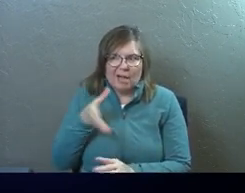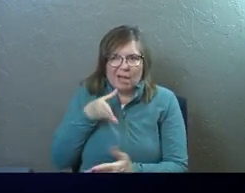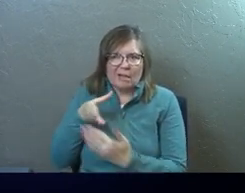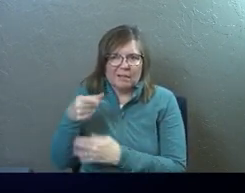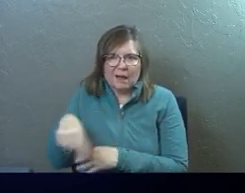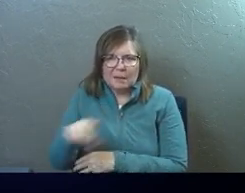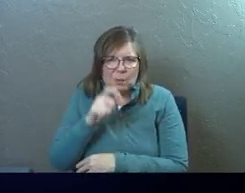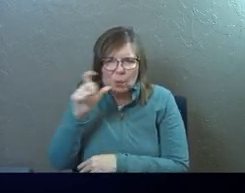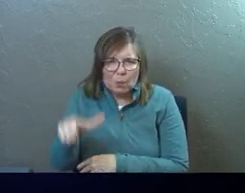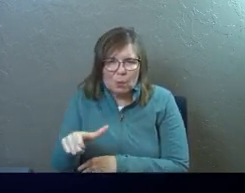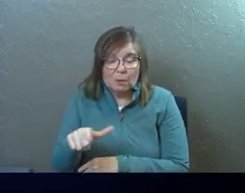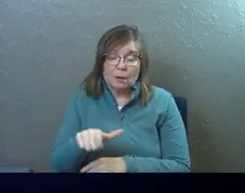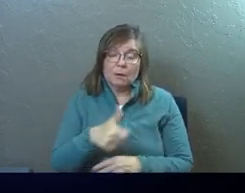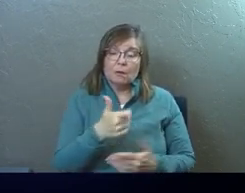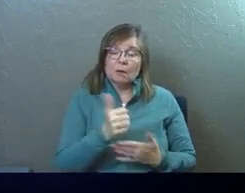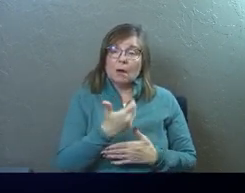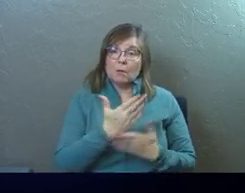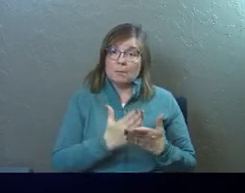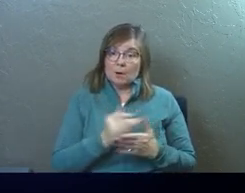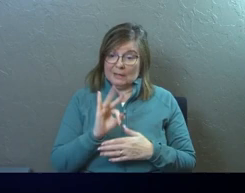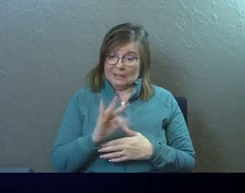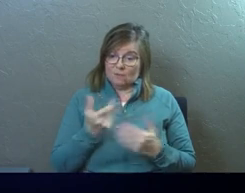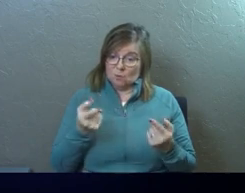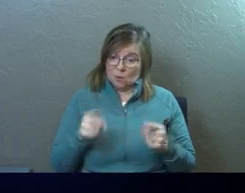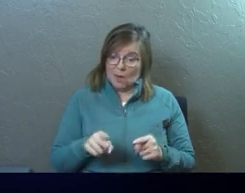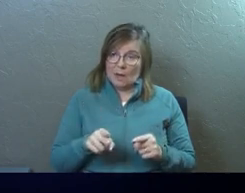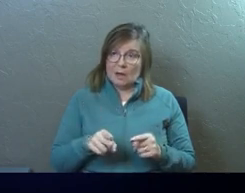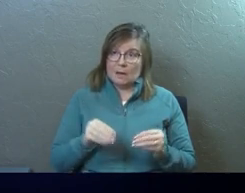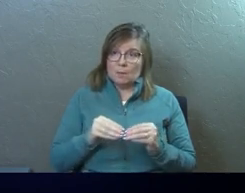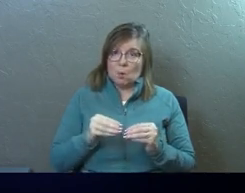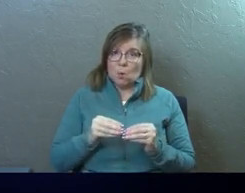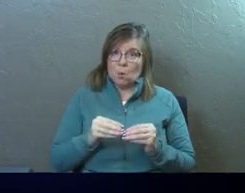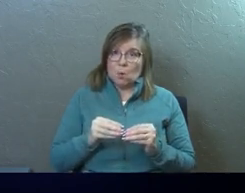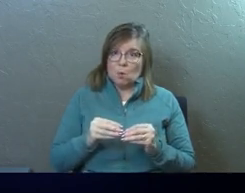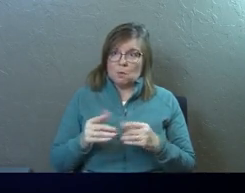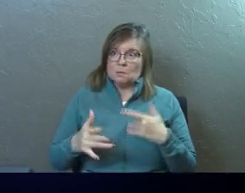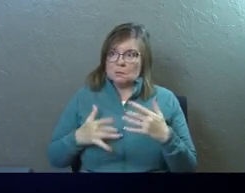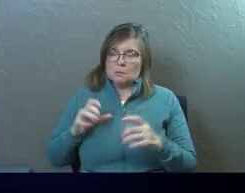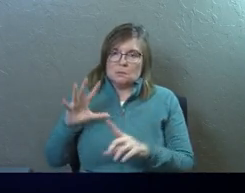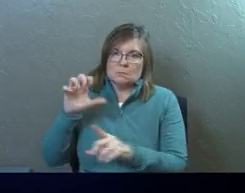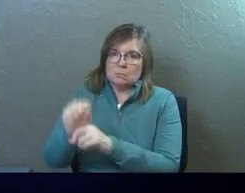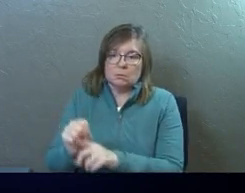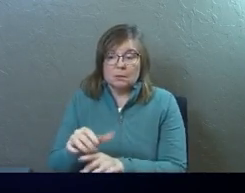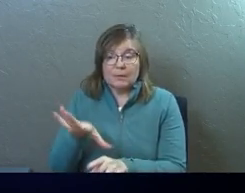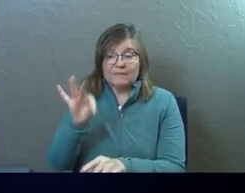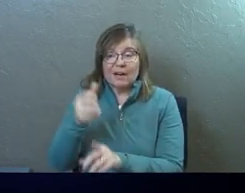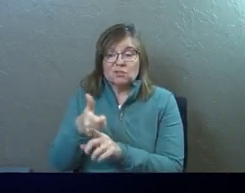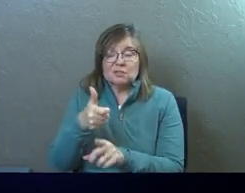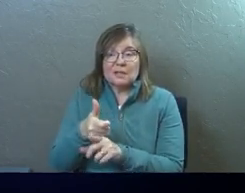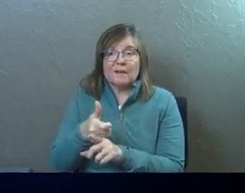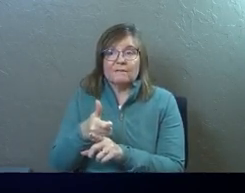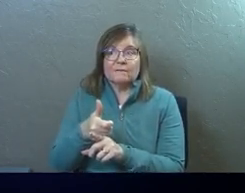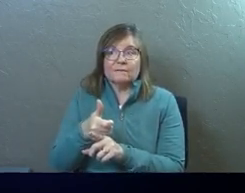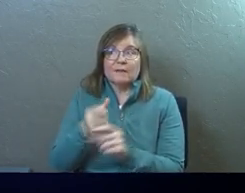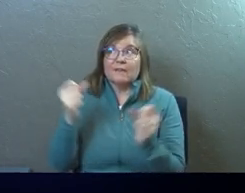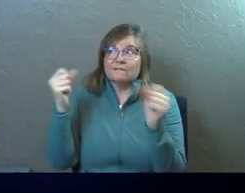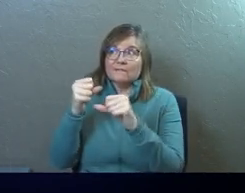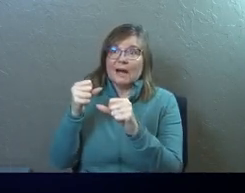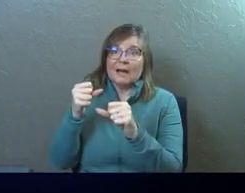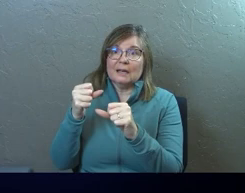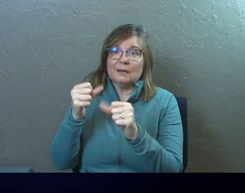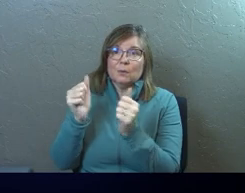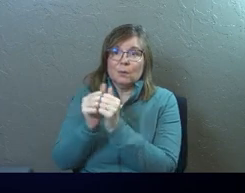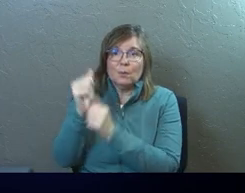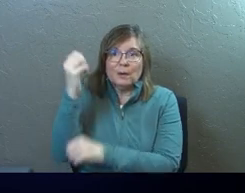about it. But the other piece is, if you do go this more zealous and violent route, you may find yourself inadvertently fighting